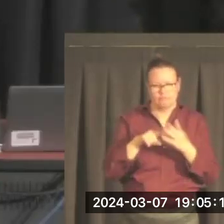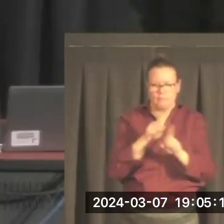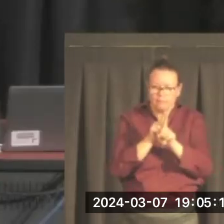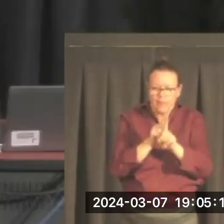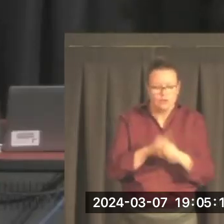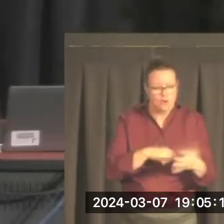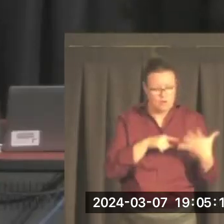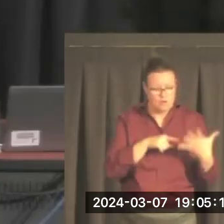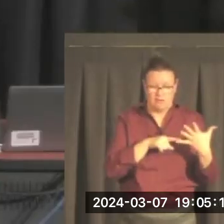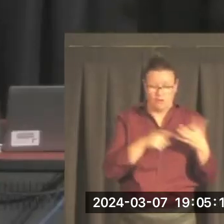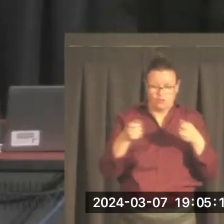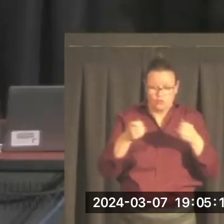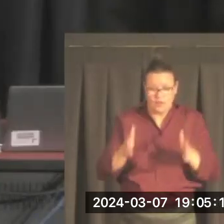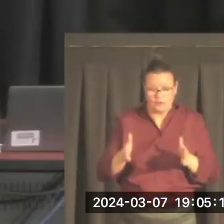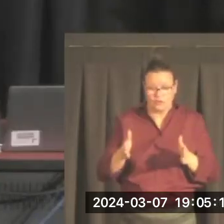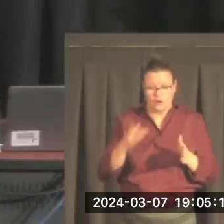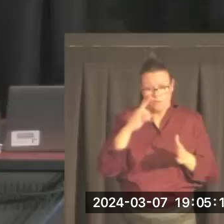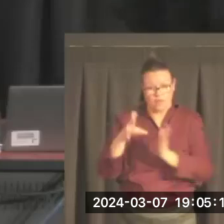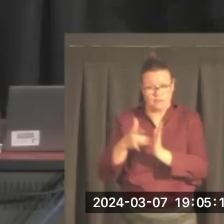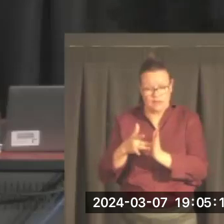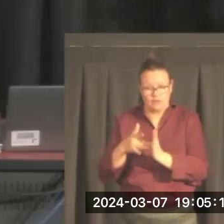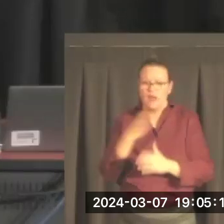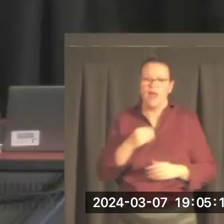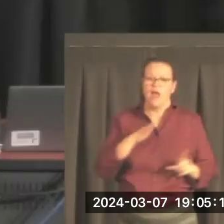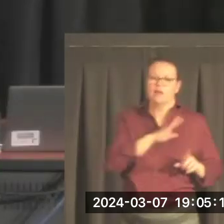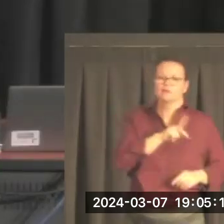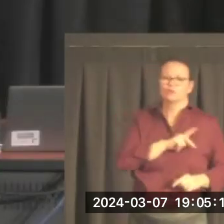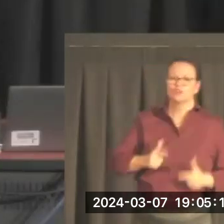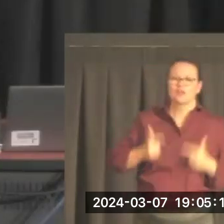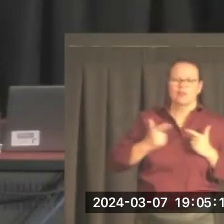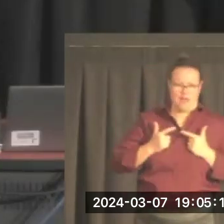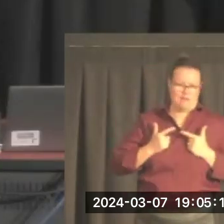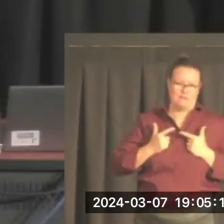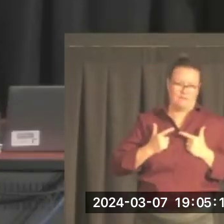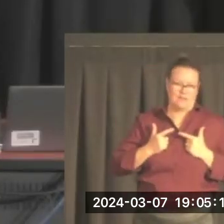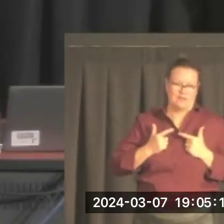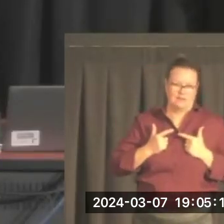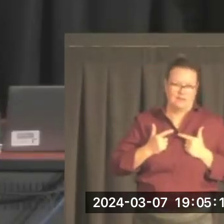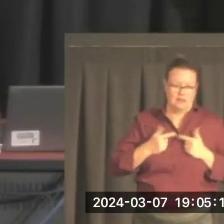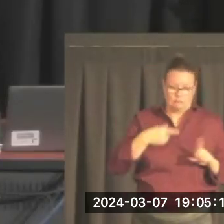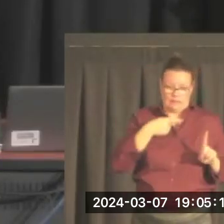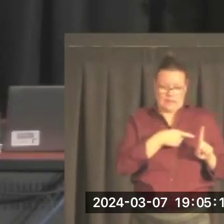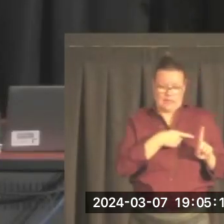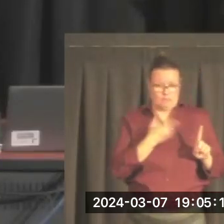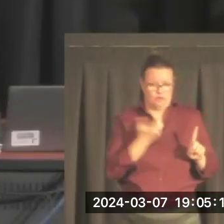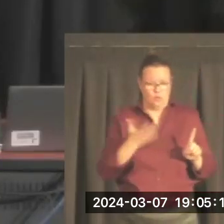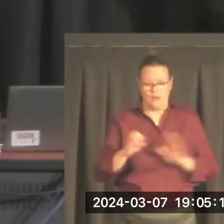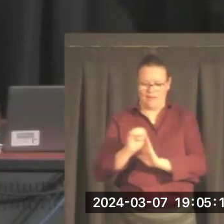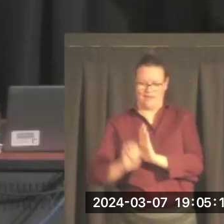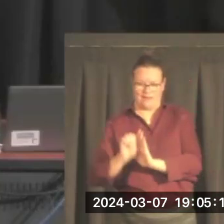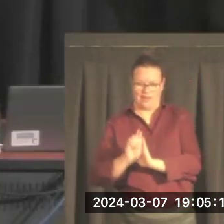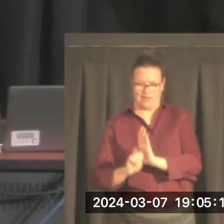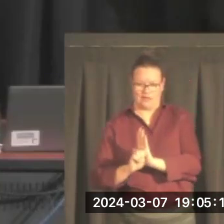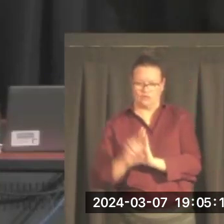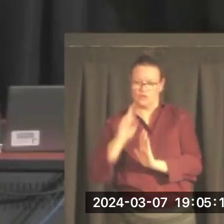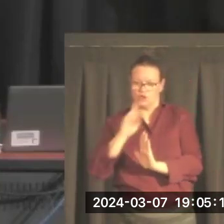in his personal life away from campus, Paul really is guided by that same ethical